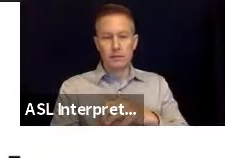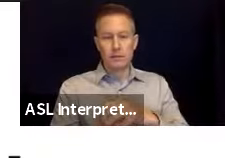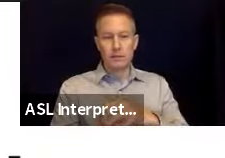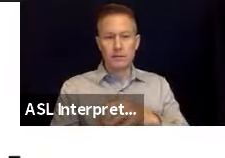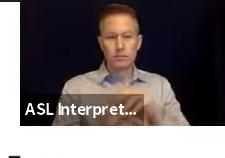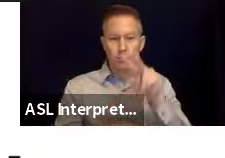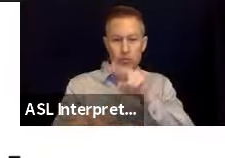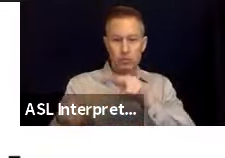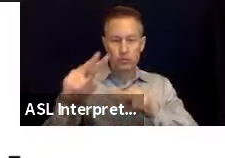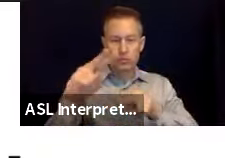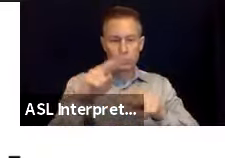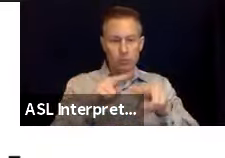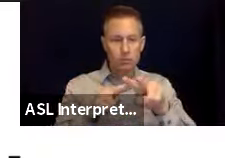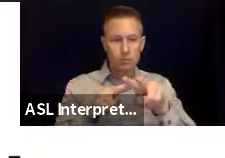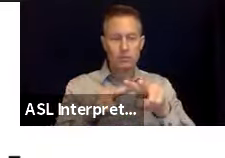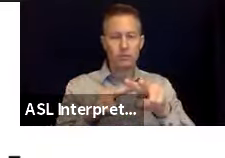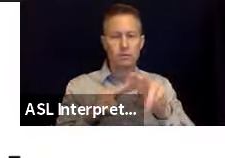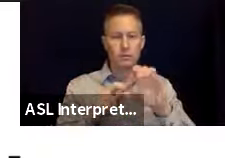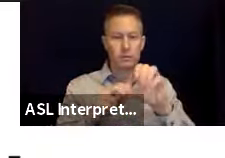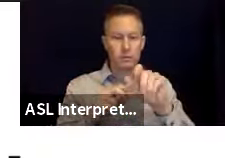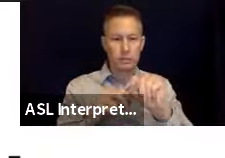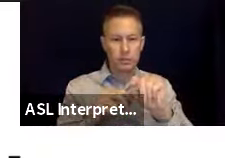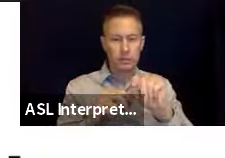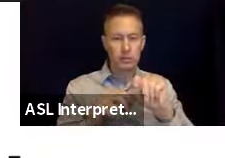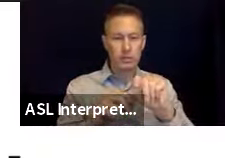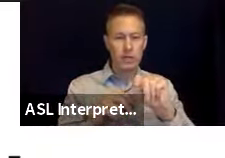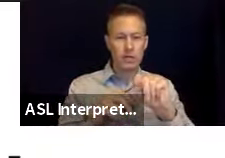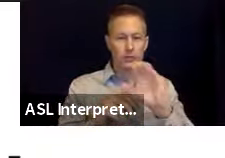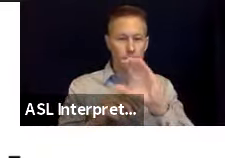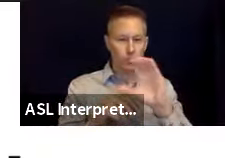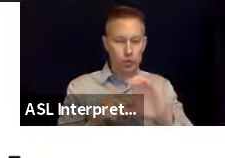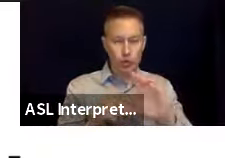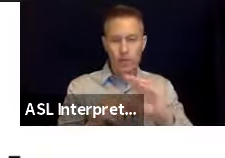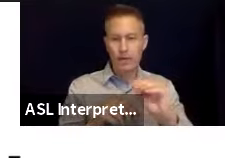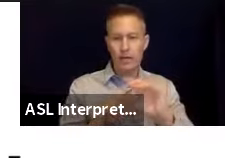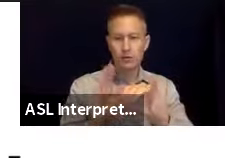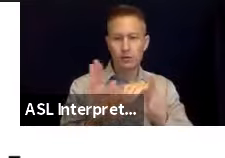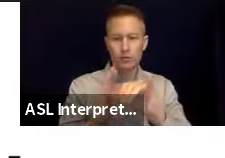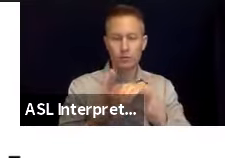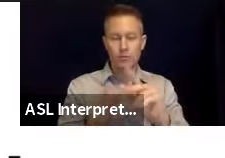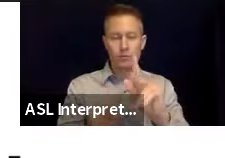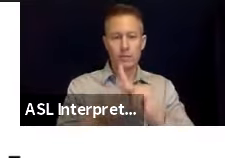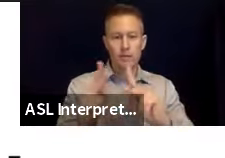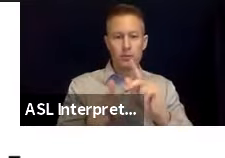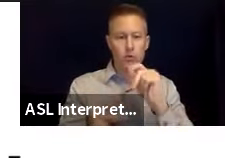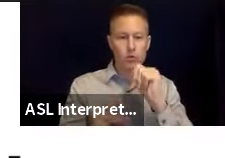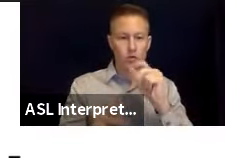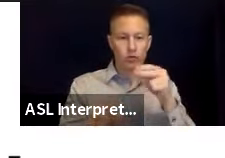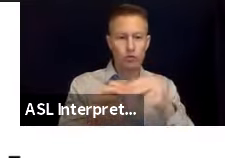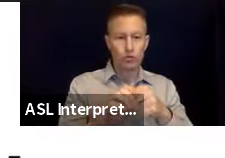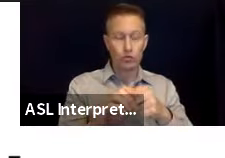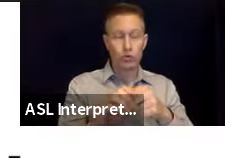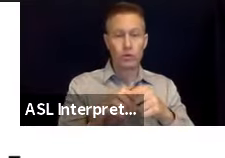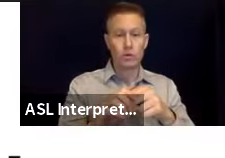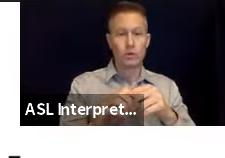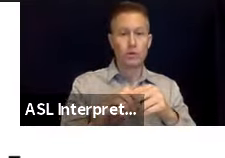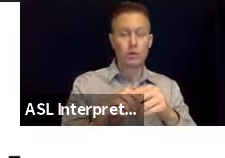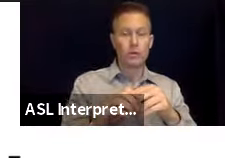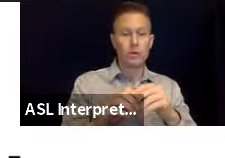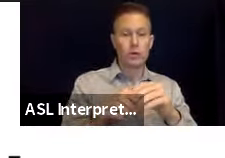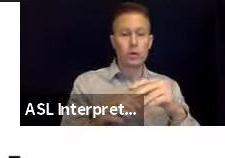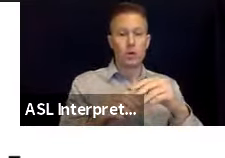We are here on looking at zoom and the people that joined us through zoom who rely on American sign language.